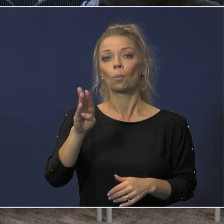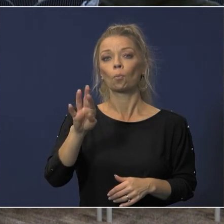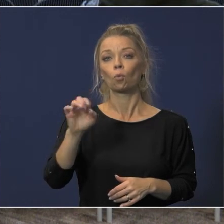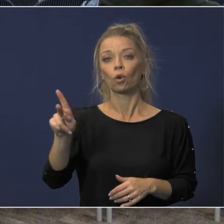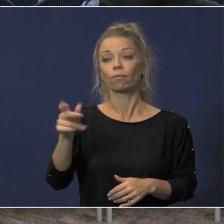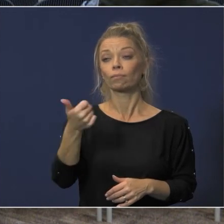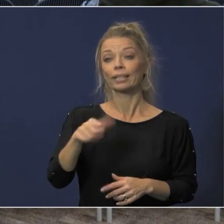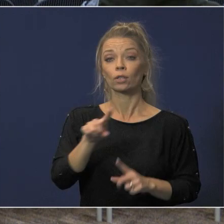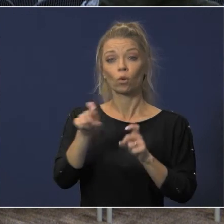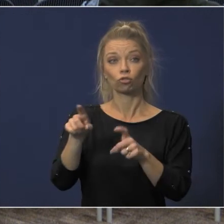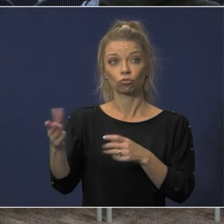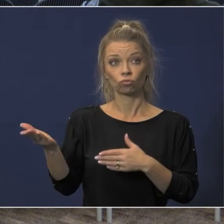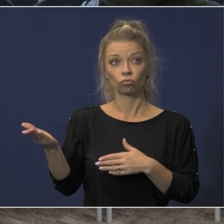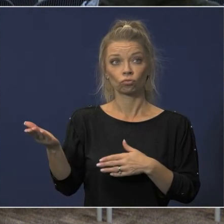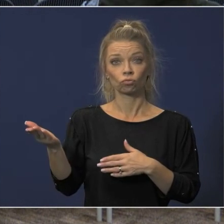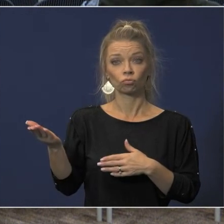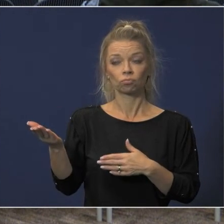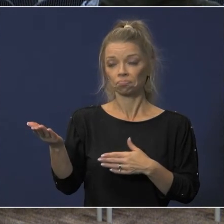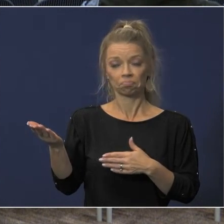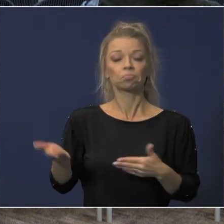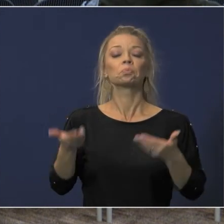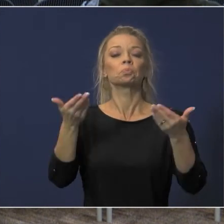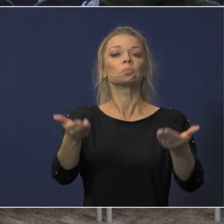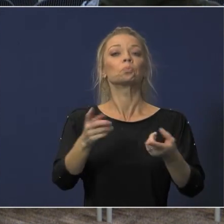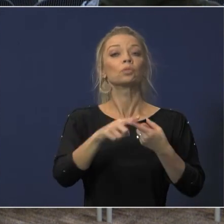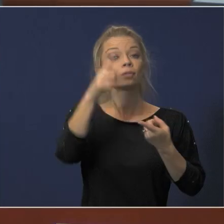like to move that to consent